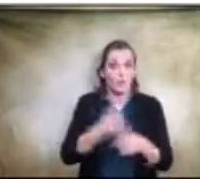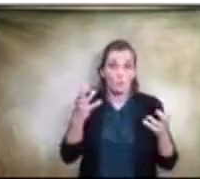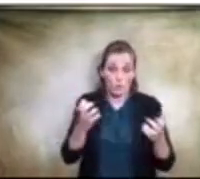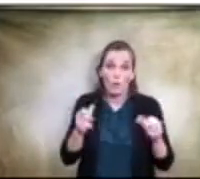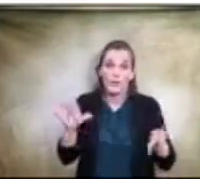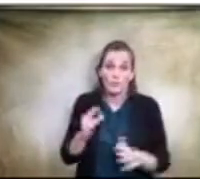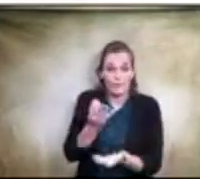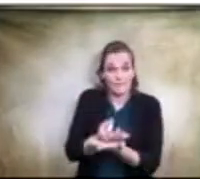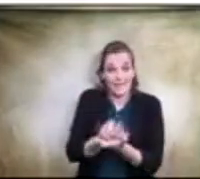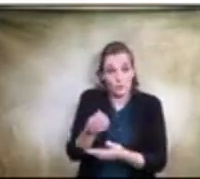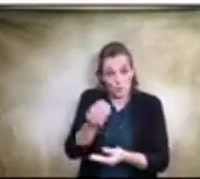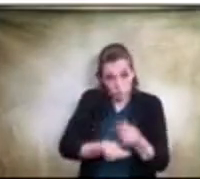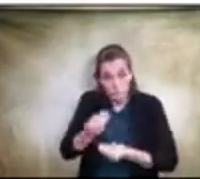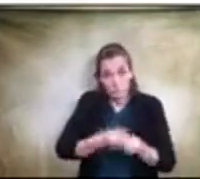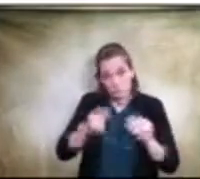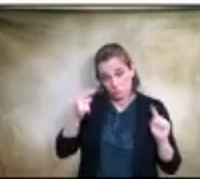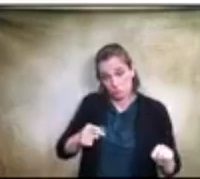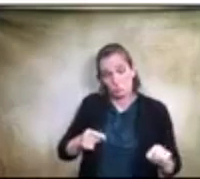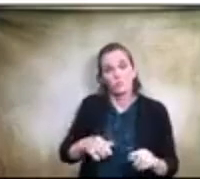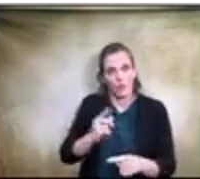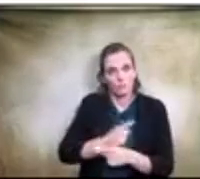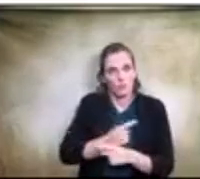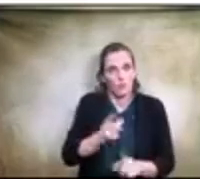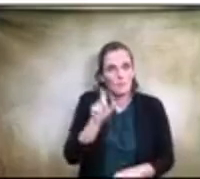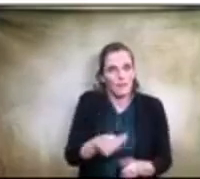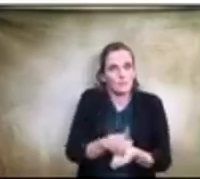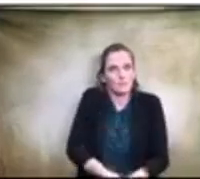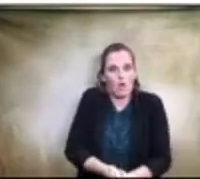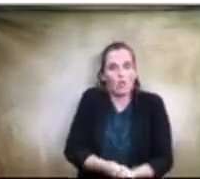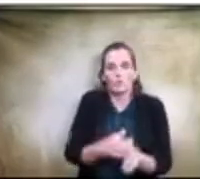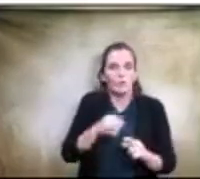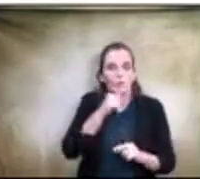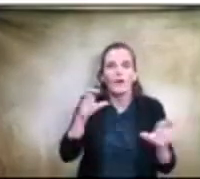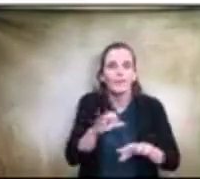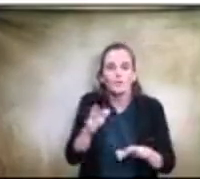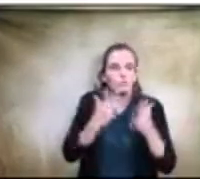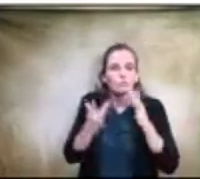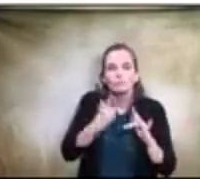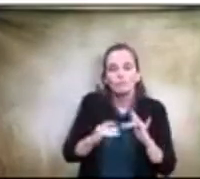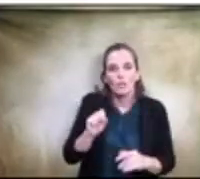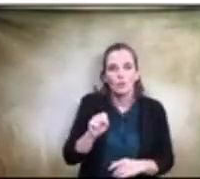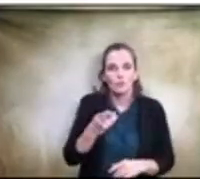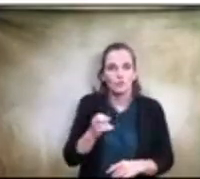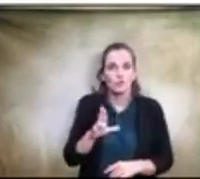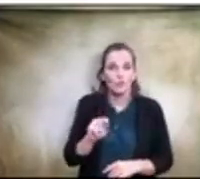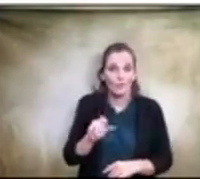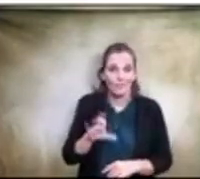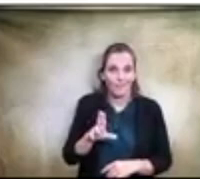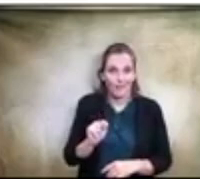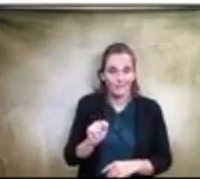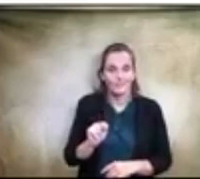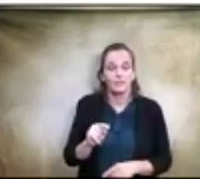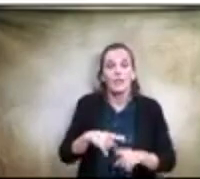going to do it, we must do it. Absolutely right. We're not going to take any shortcuts there, but I, um, I, I do want to, to